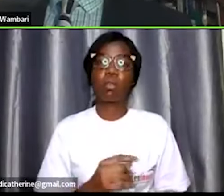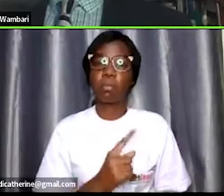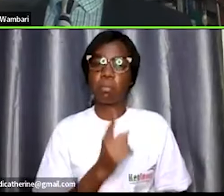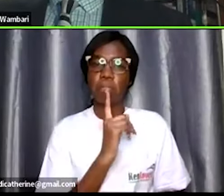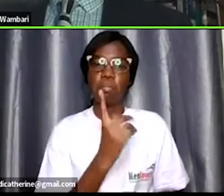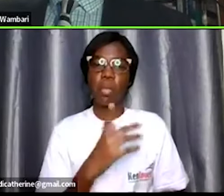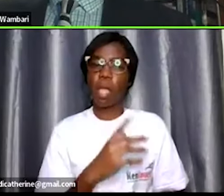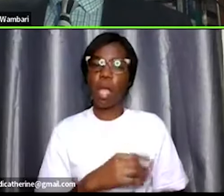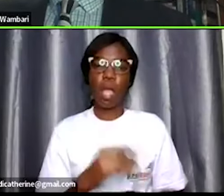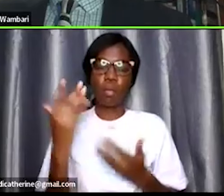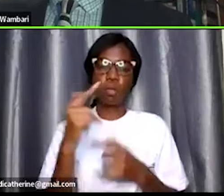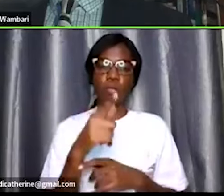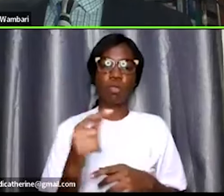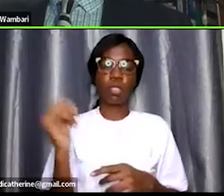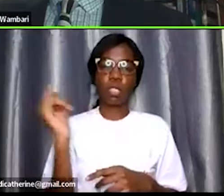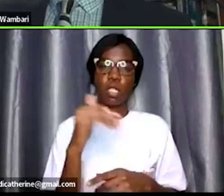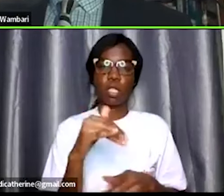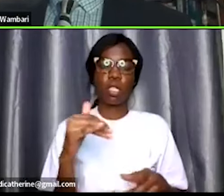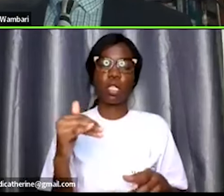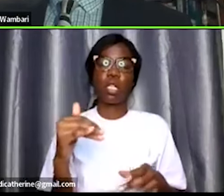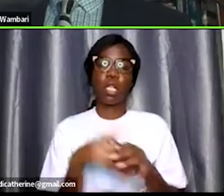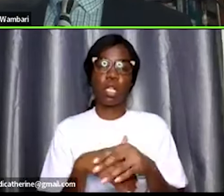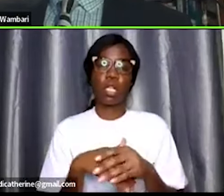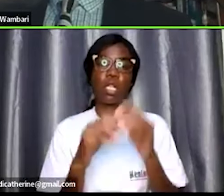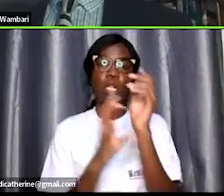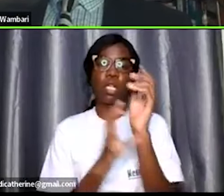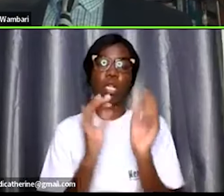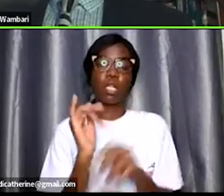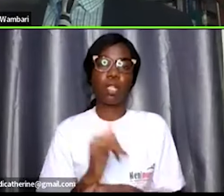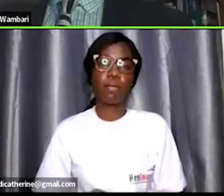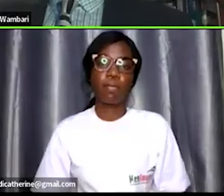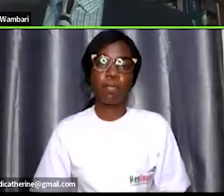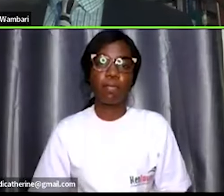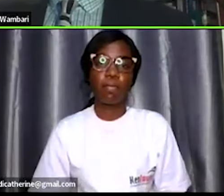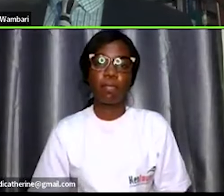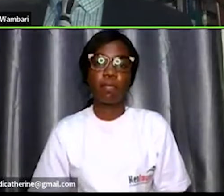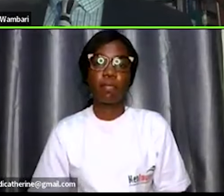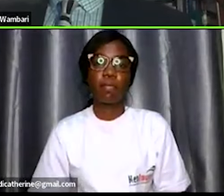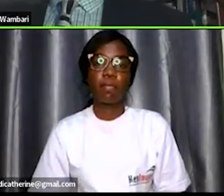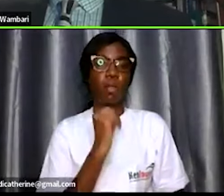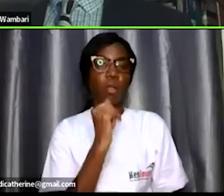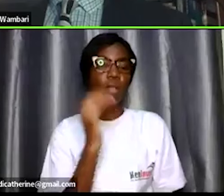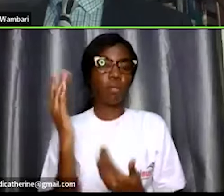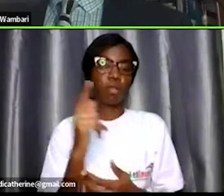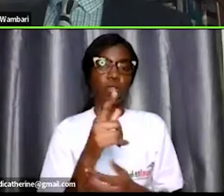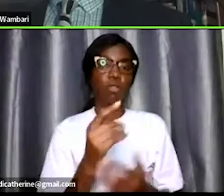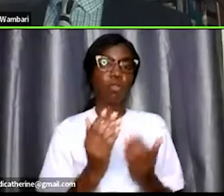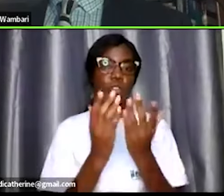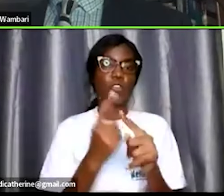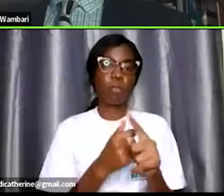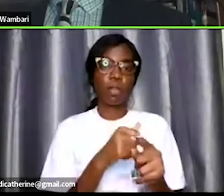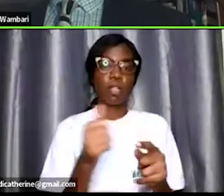they're expecting you to be in that particular country no they don't expect that you're shipping from from from another country